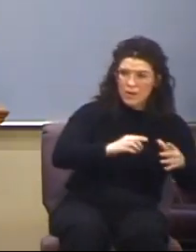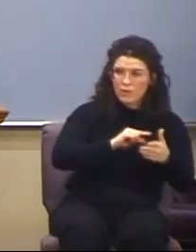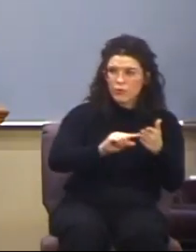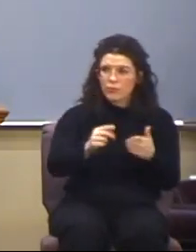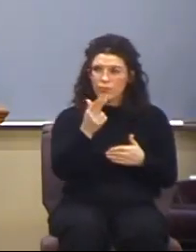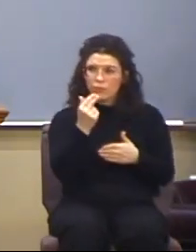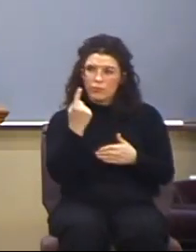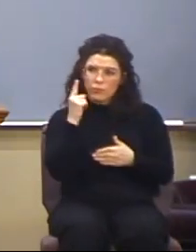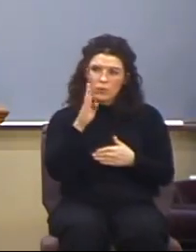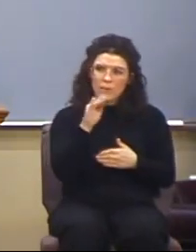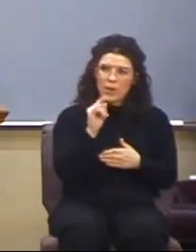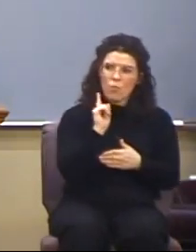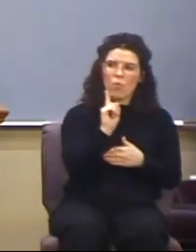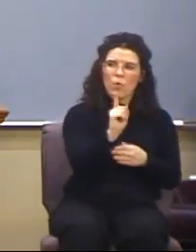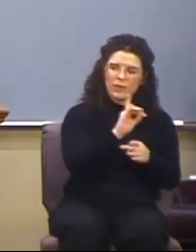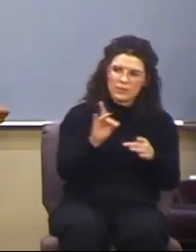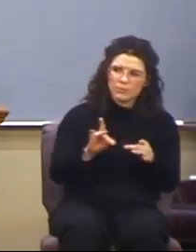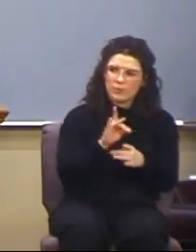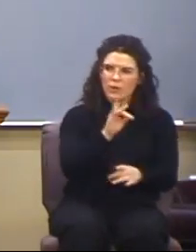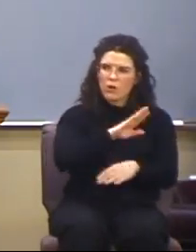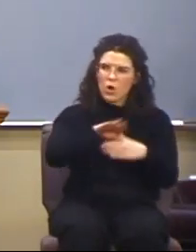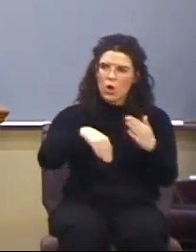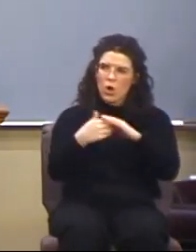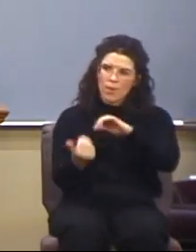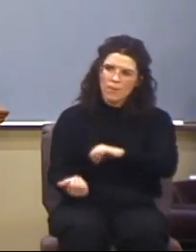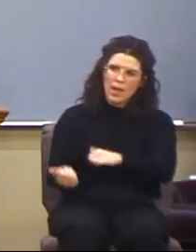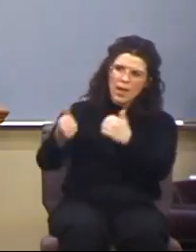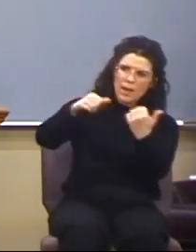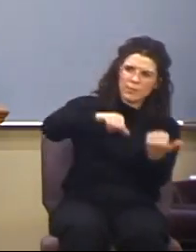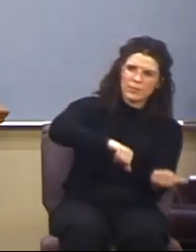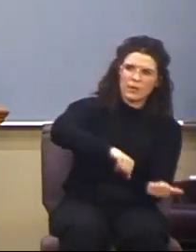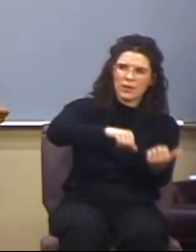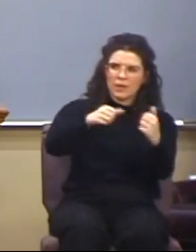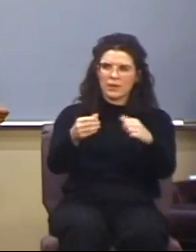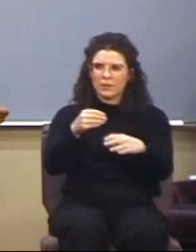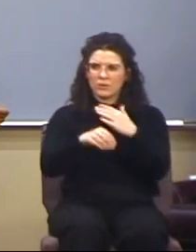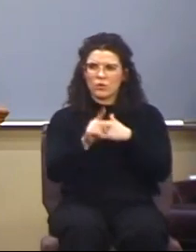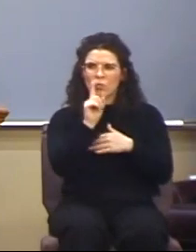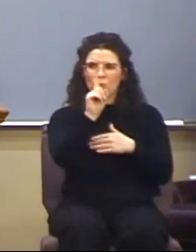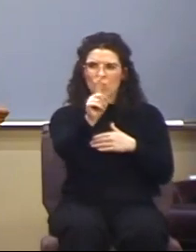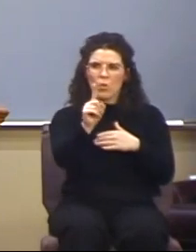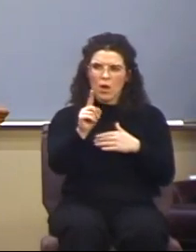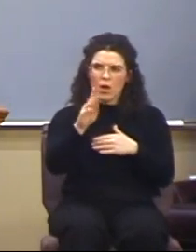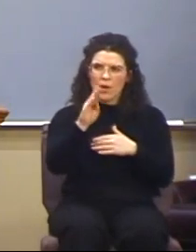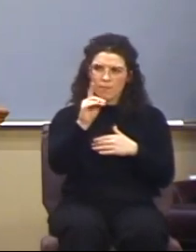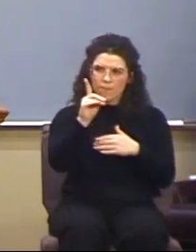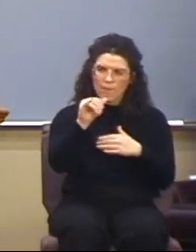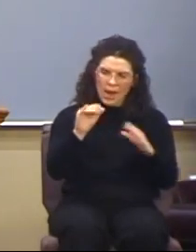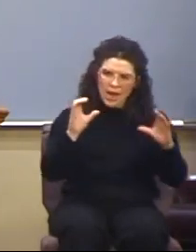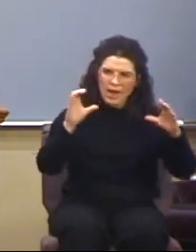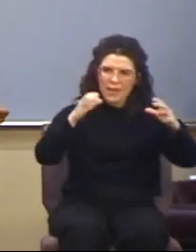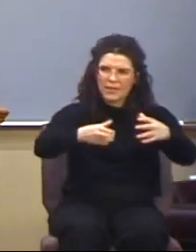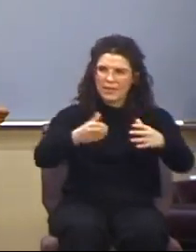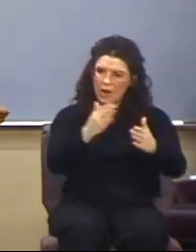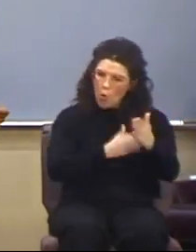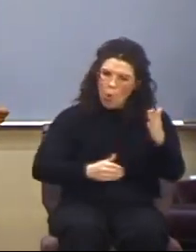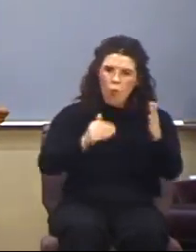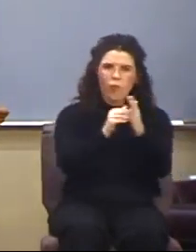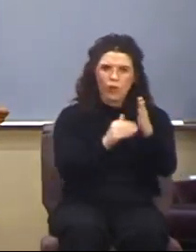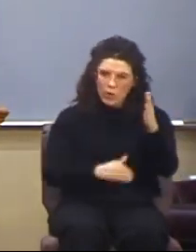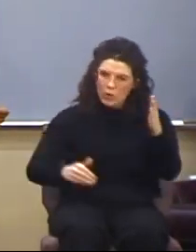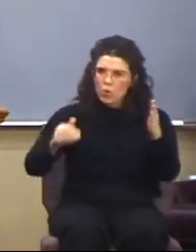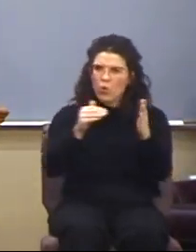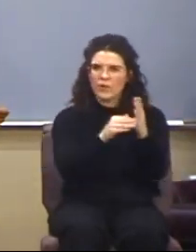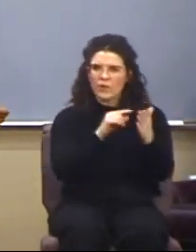for by one spirit are we all baptized into one body over and over again. Verse 20,